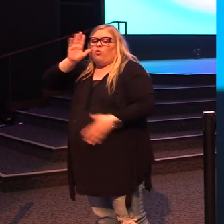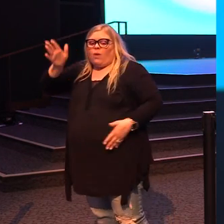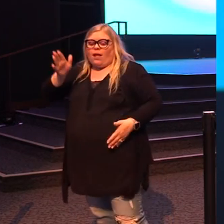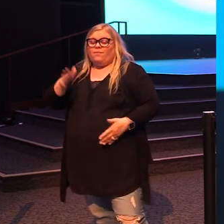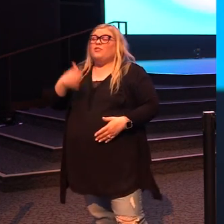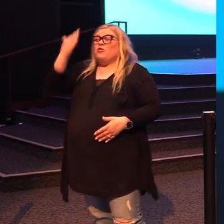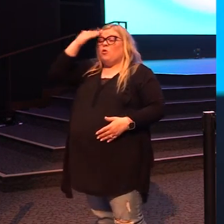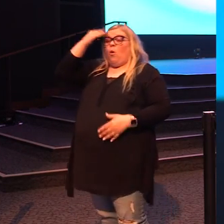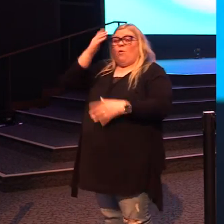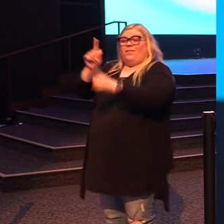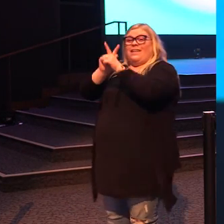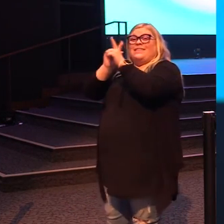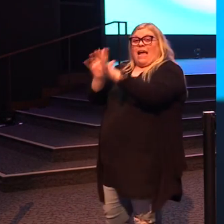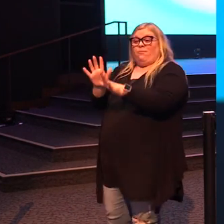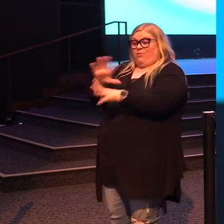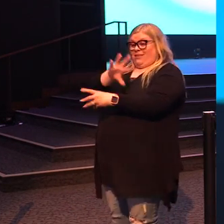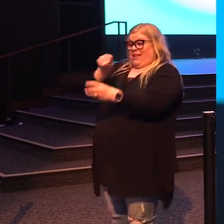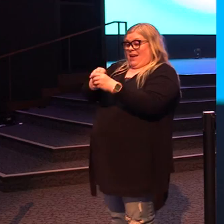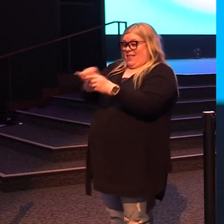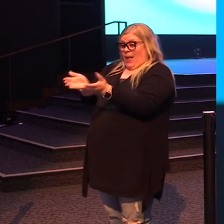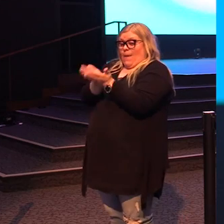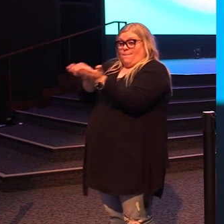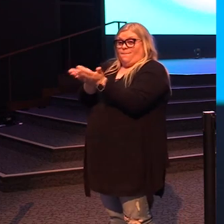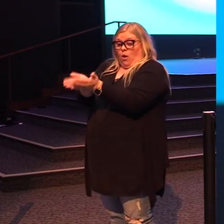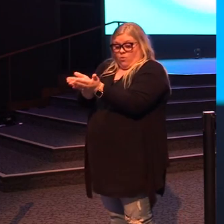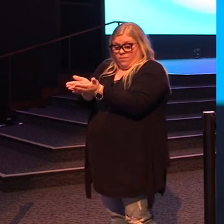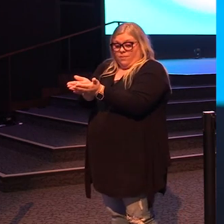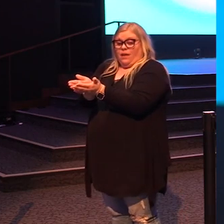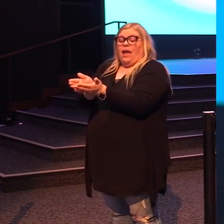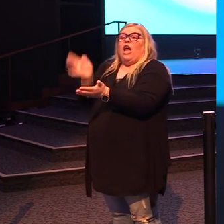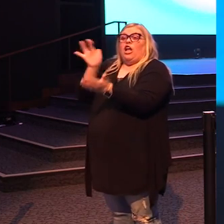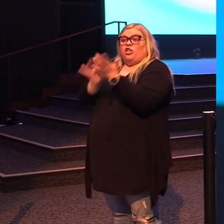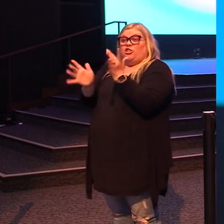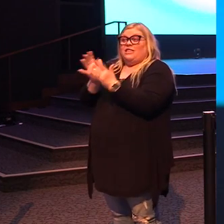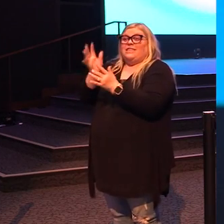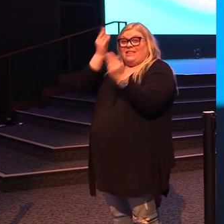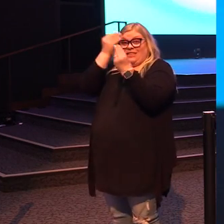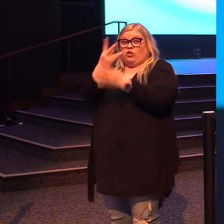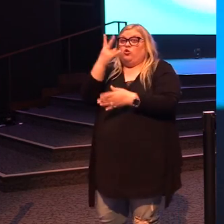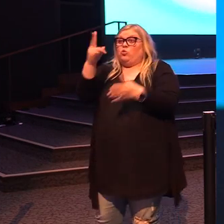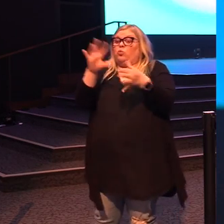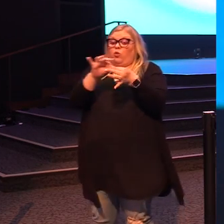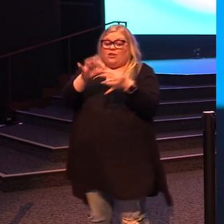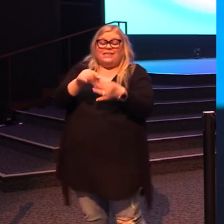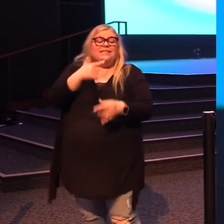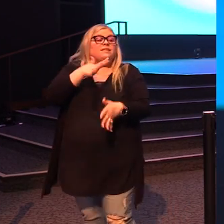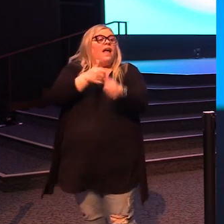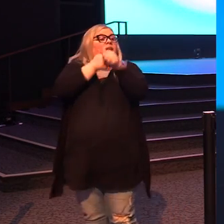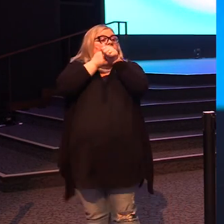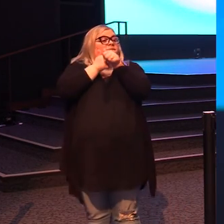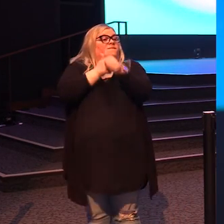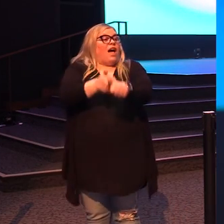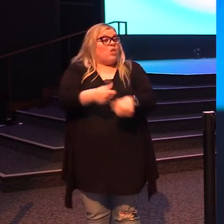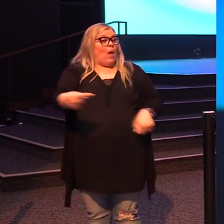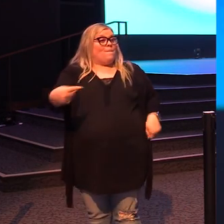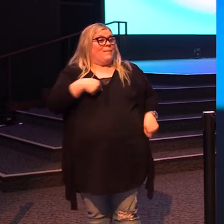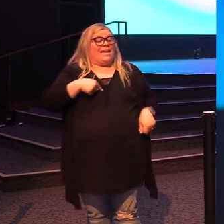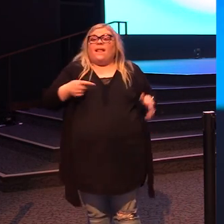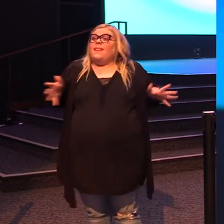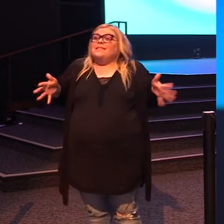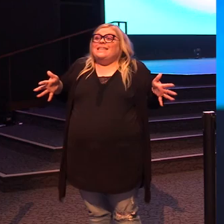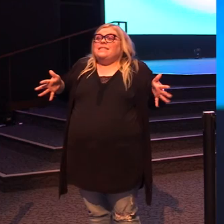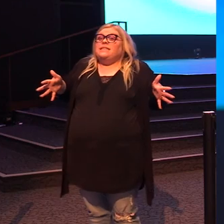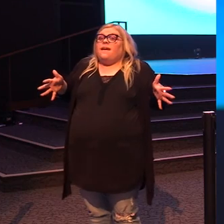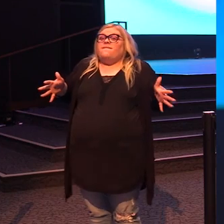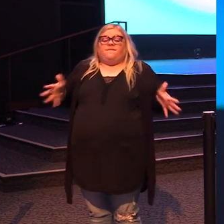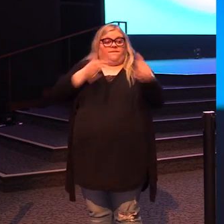boat and Jesus walks by their life, He says two words, follow me. That's all He says.